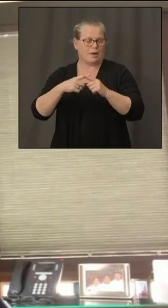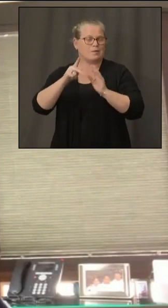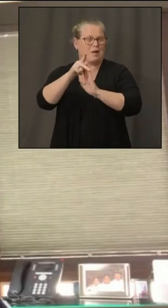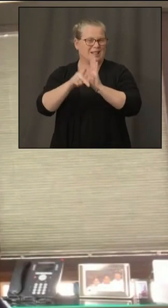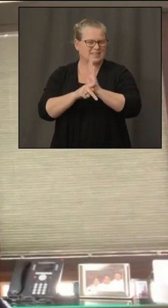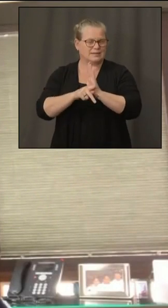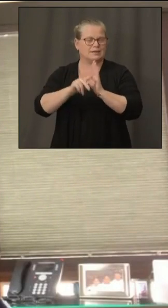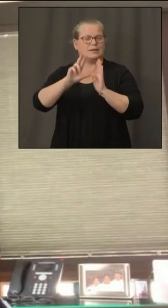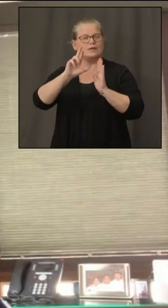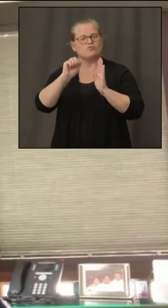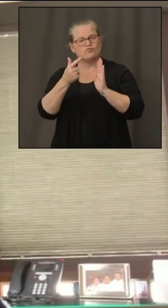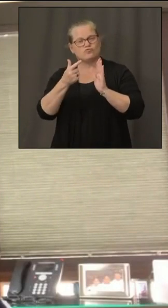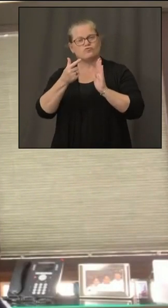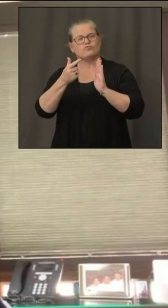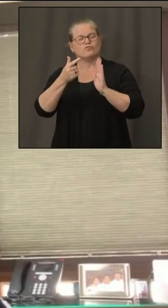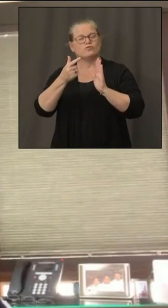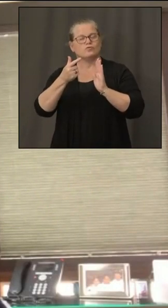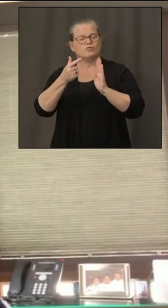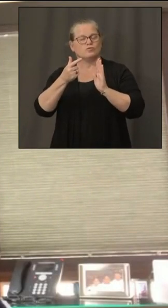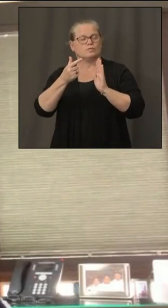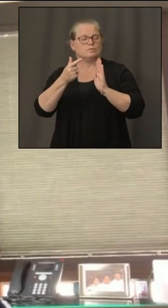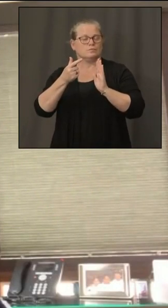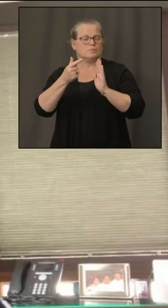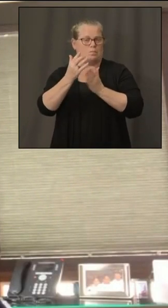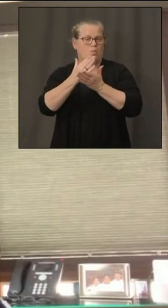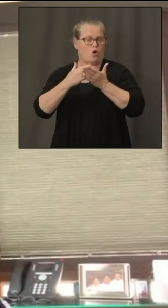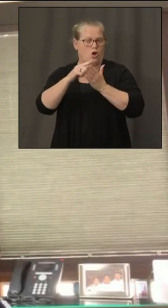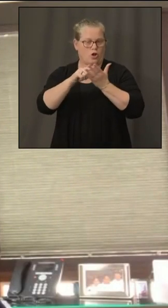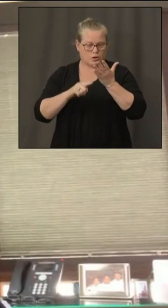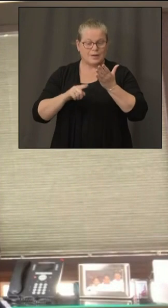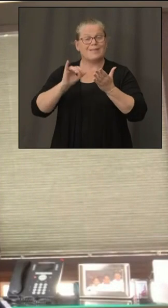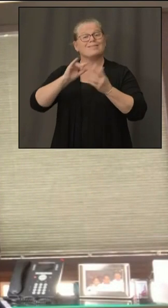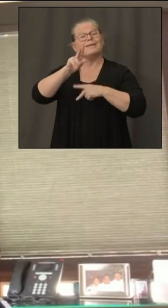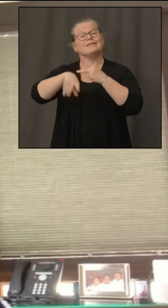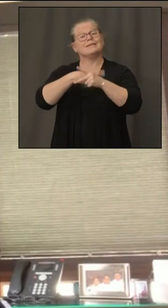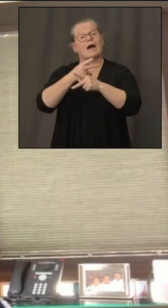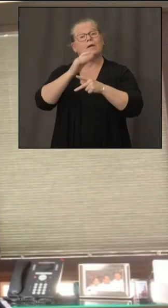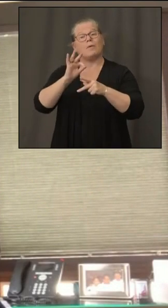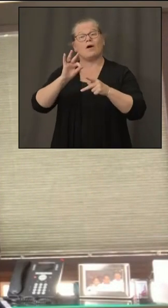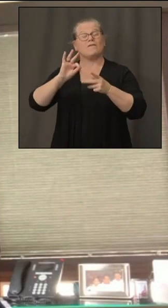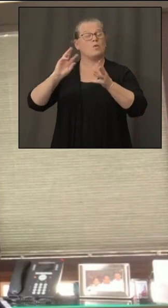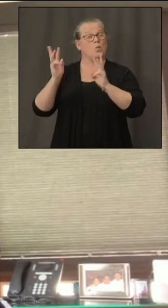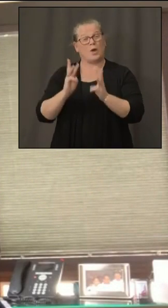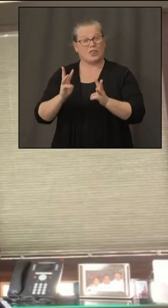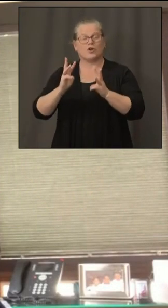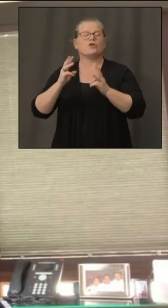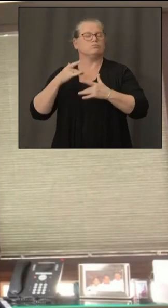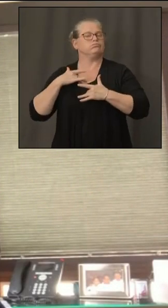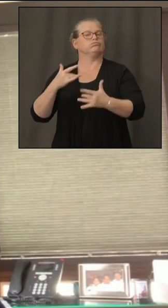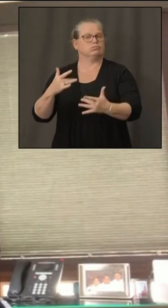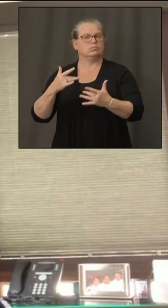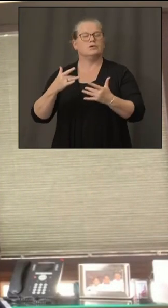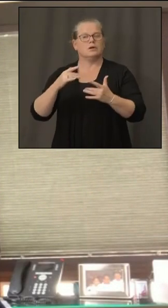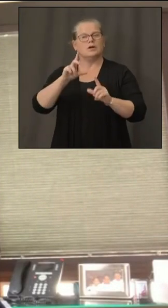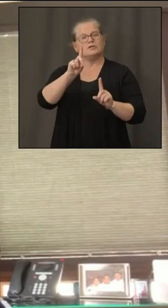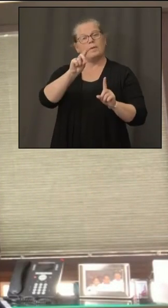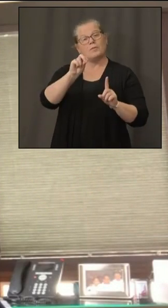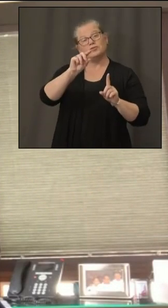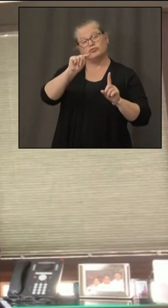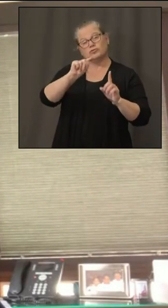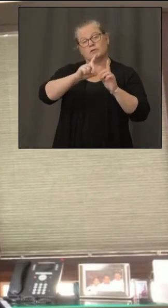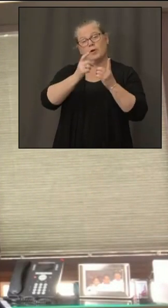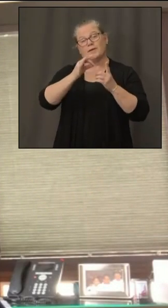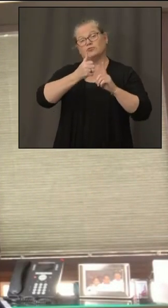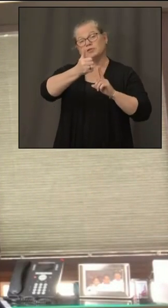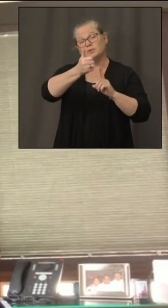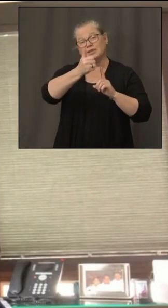with um a storm of this magnitude you would often see some additional expenses in the department of transportation um so we